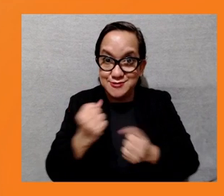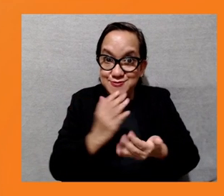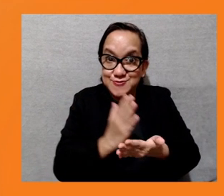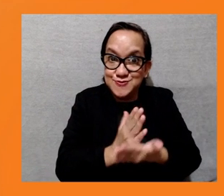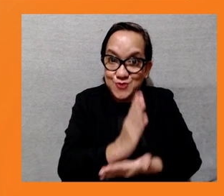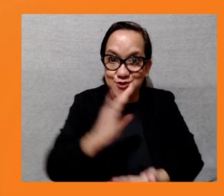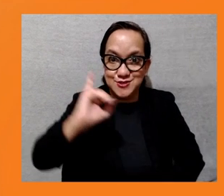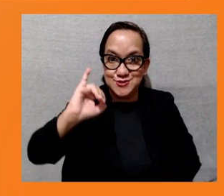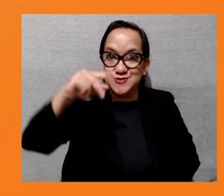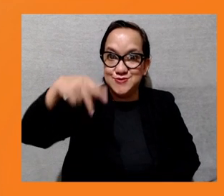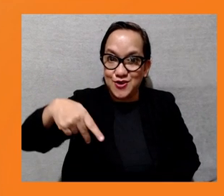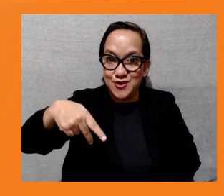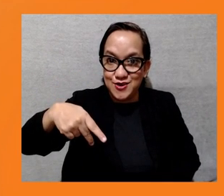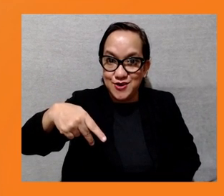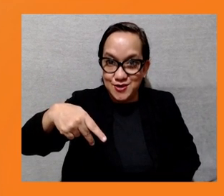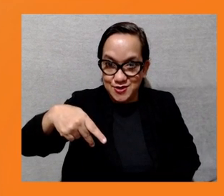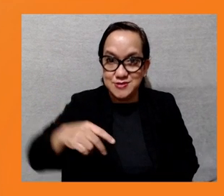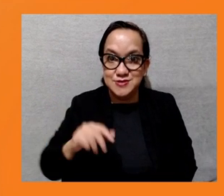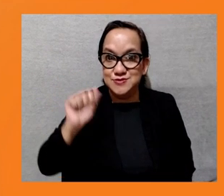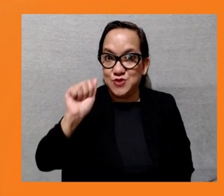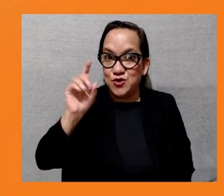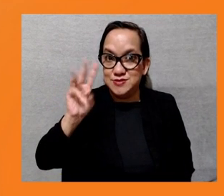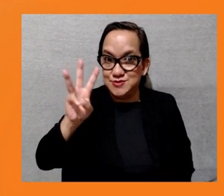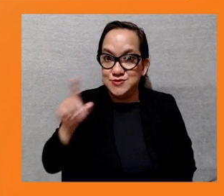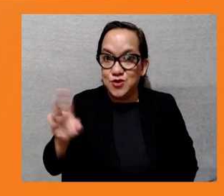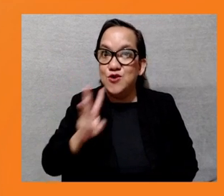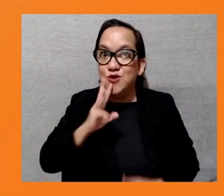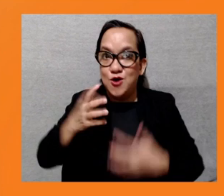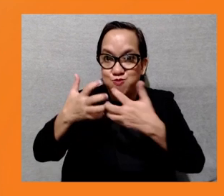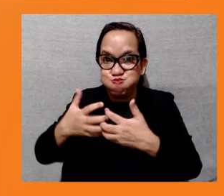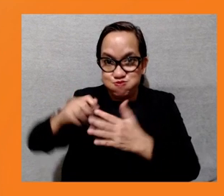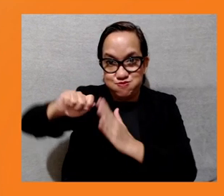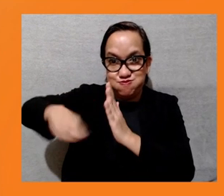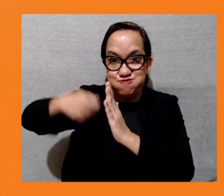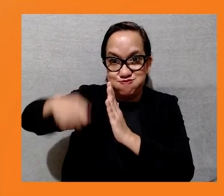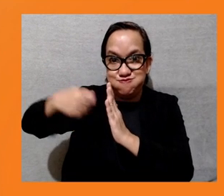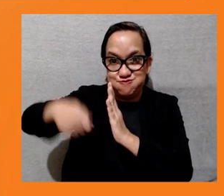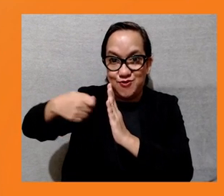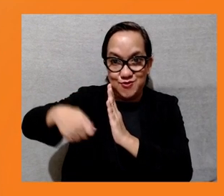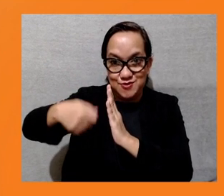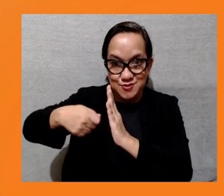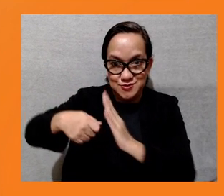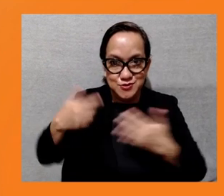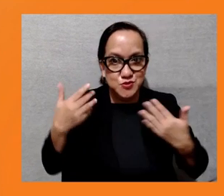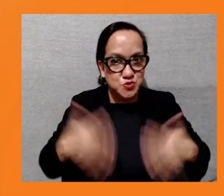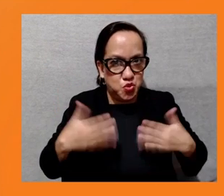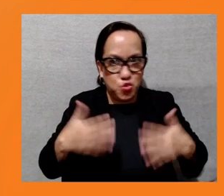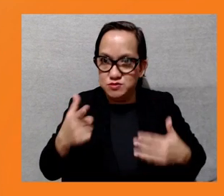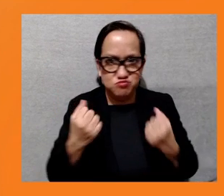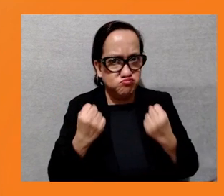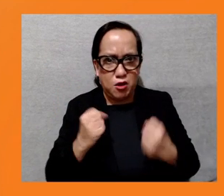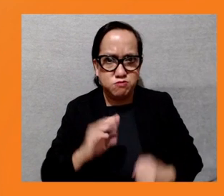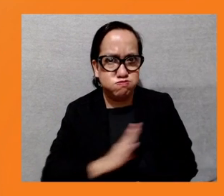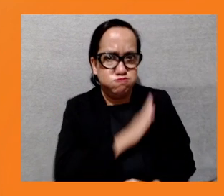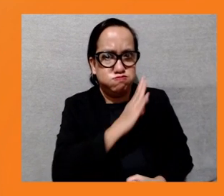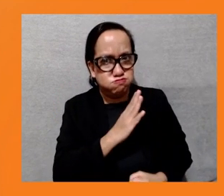which has already been in the OSPF Accountability Mechanism process. So, over to you, Ritu Ji, to give us the